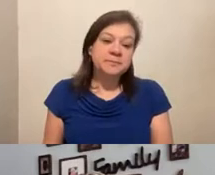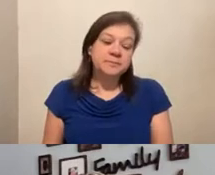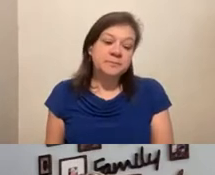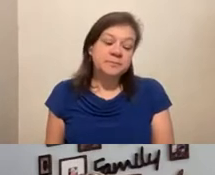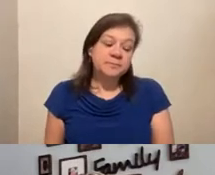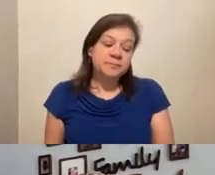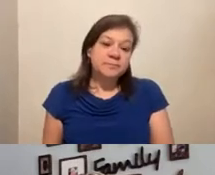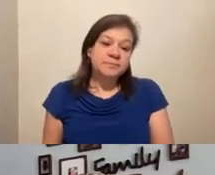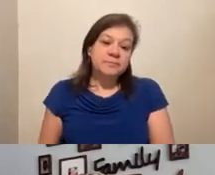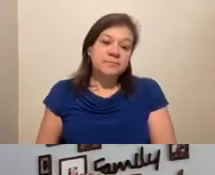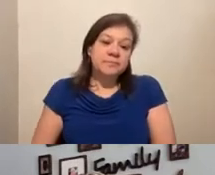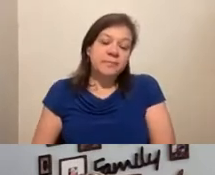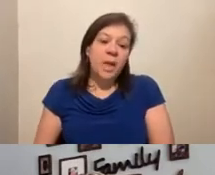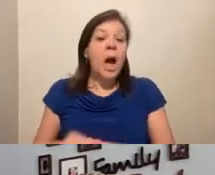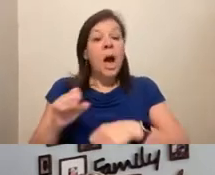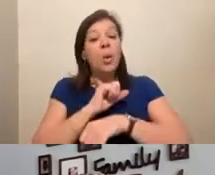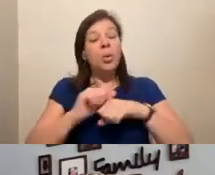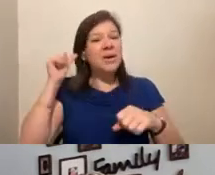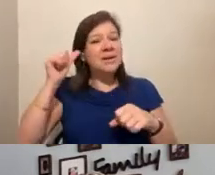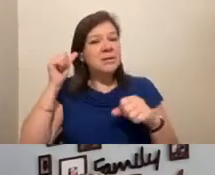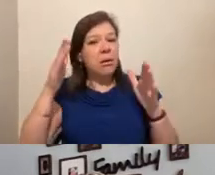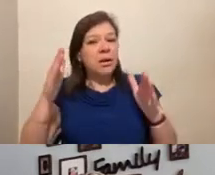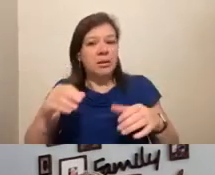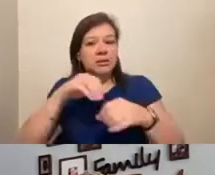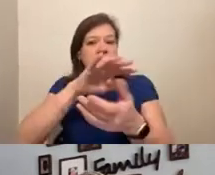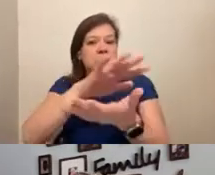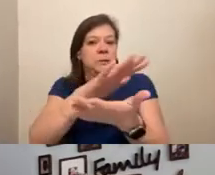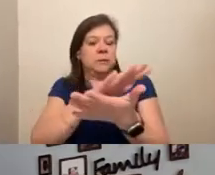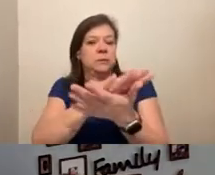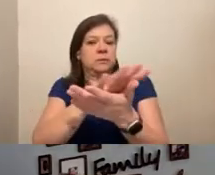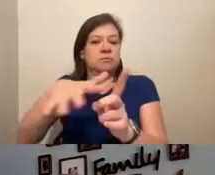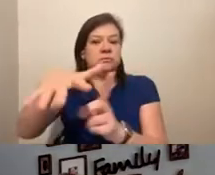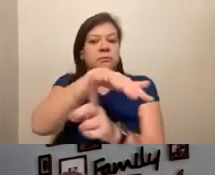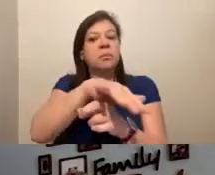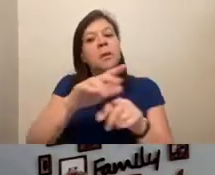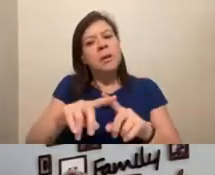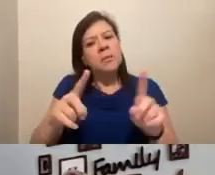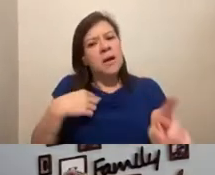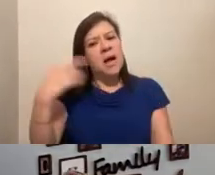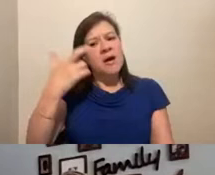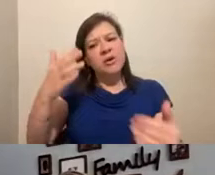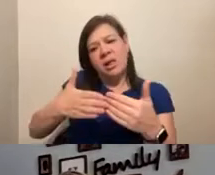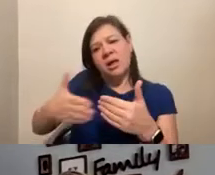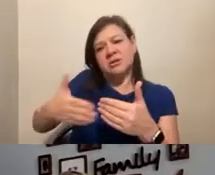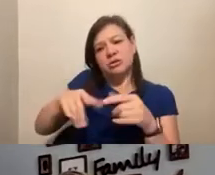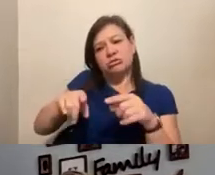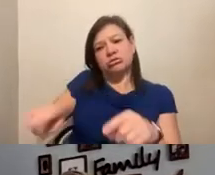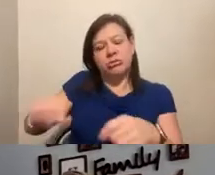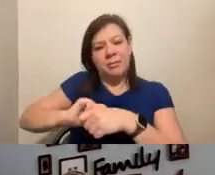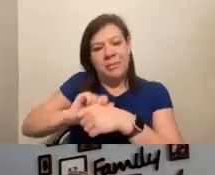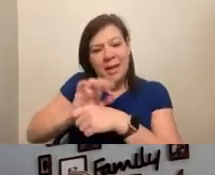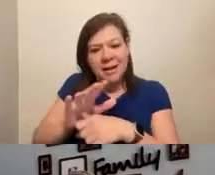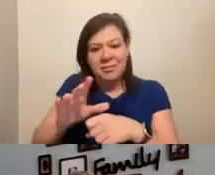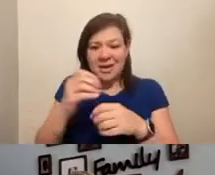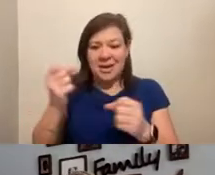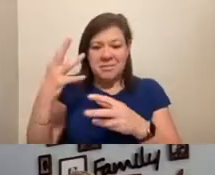I mainly work as an audiologist in the school setting. But I realized over the pandemic and also just over the years that